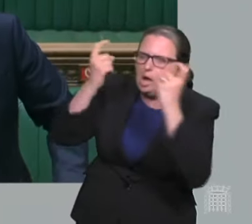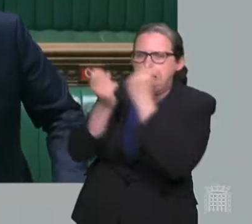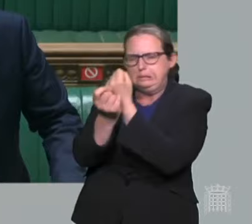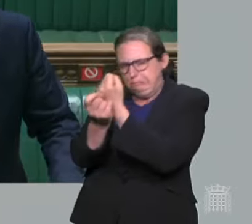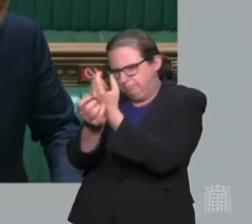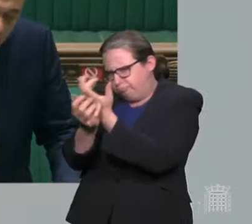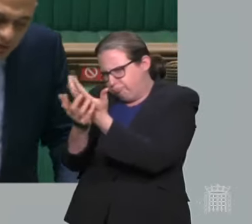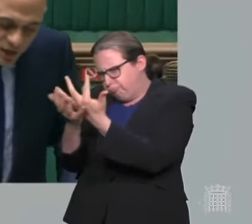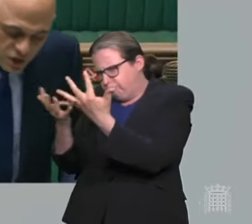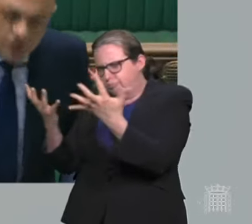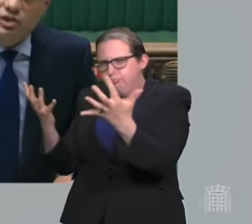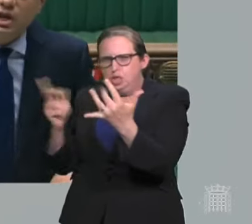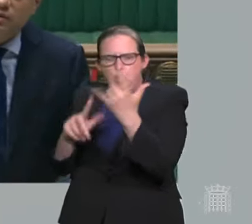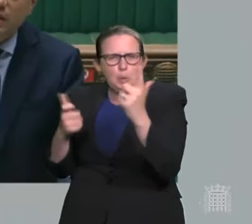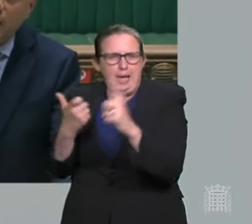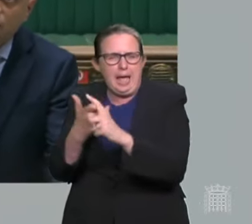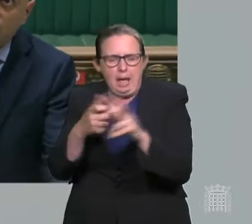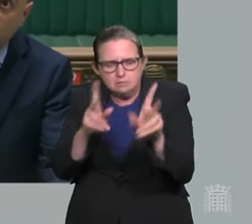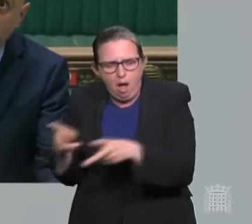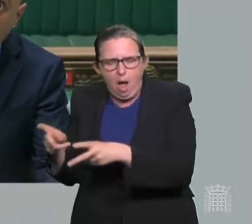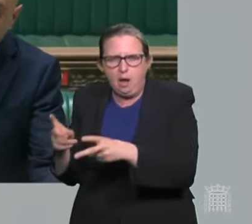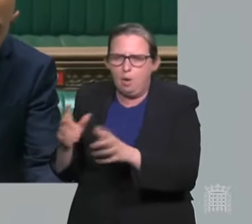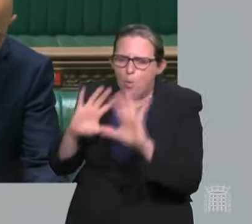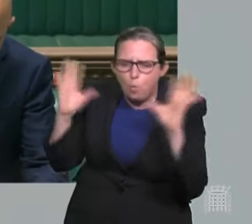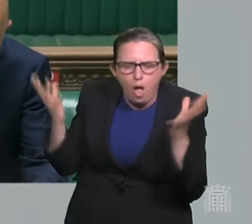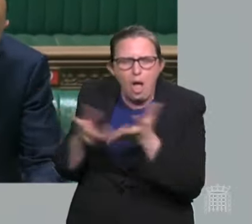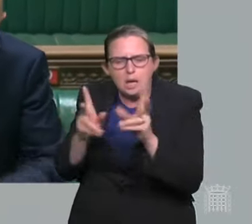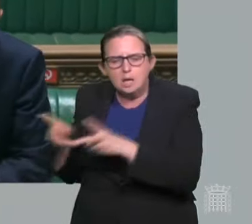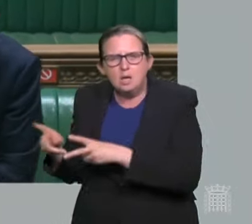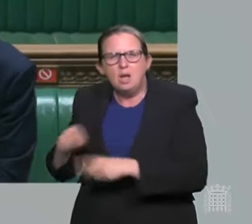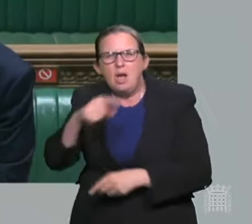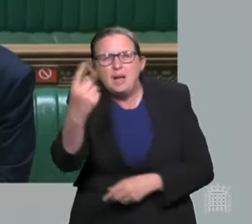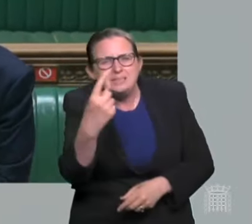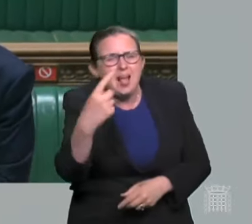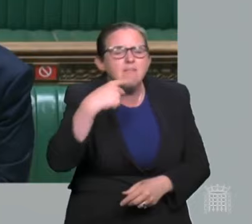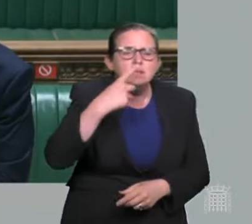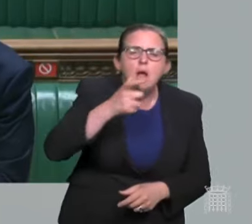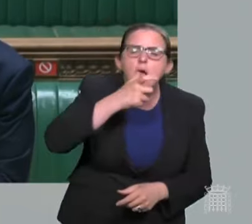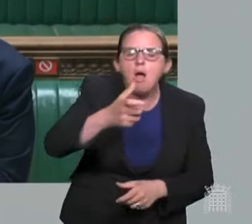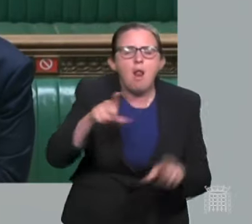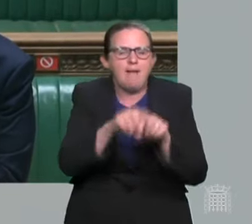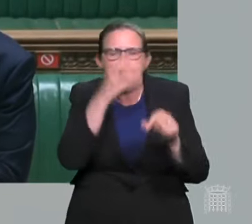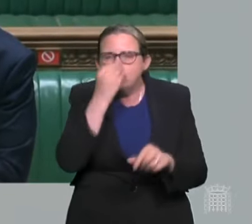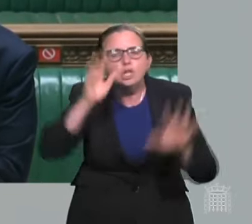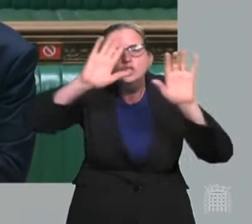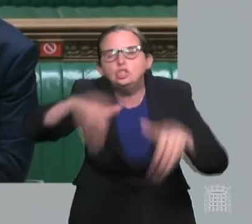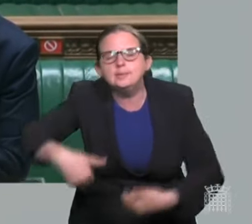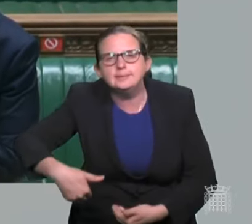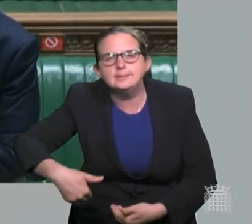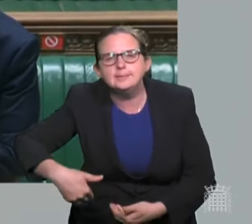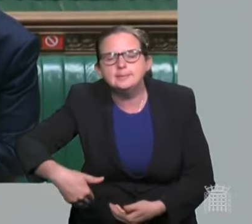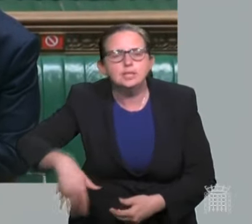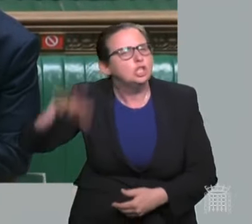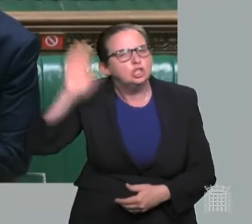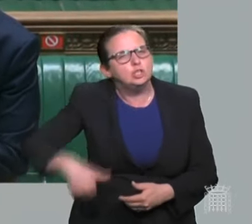in the UK. I think how dare she suggest it's like flu in even raising that. The issue when it comes to flu, Mr. Speaker, is